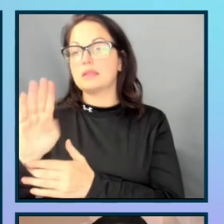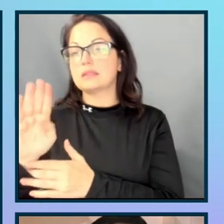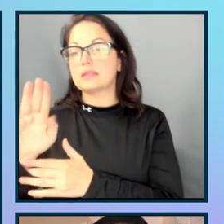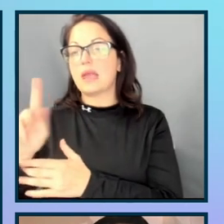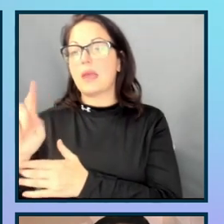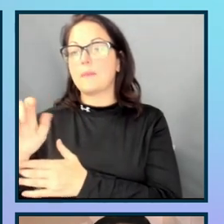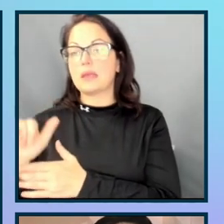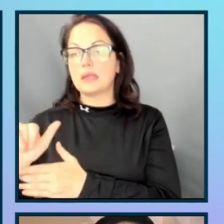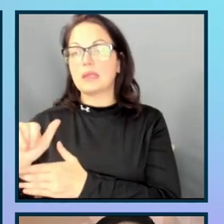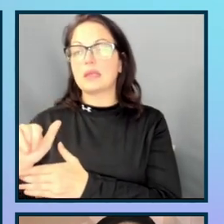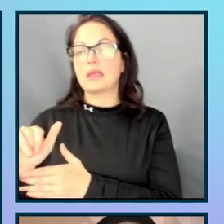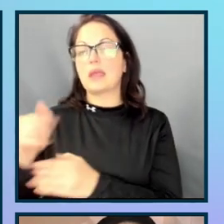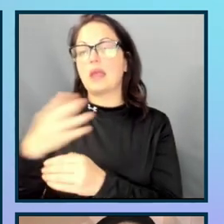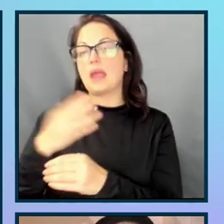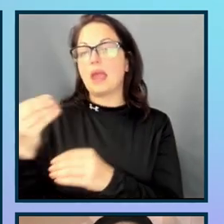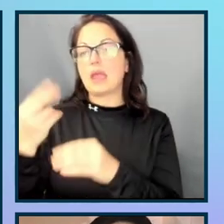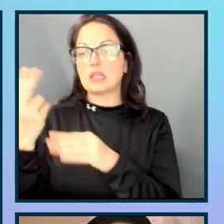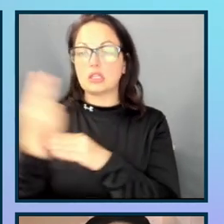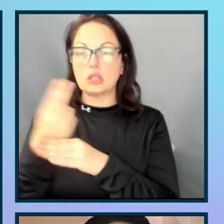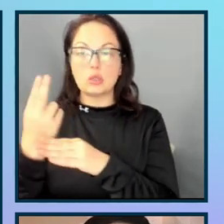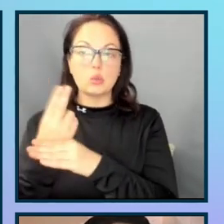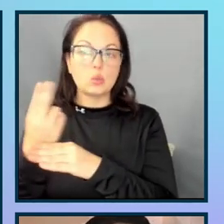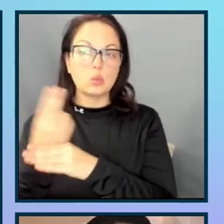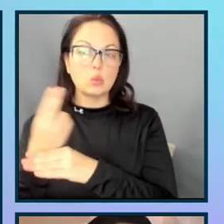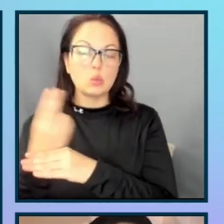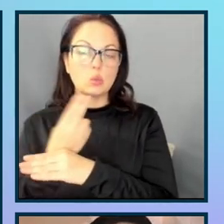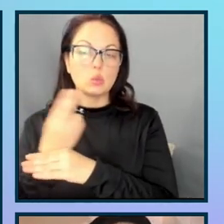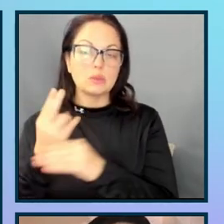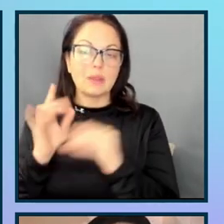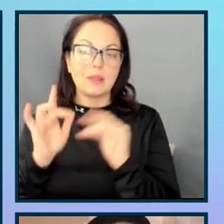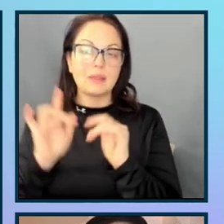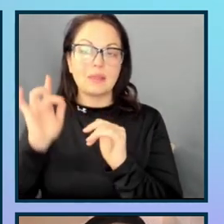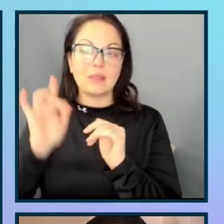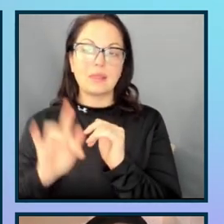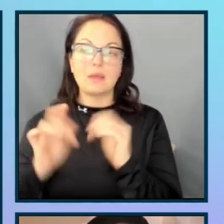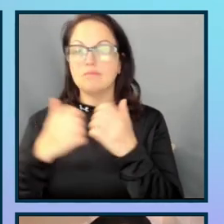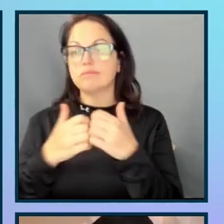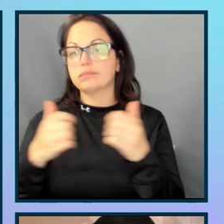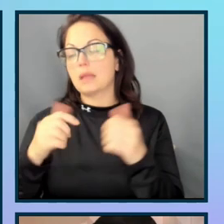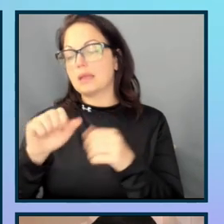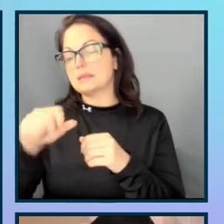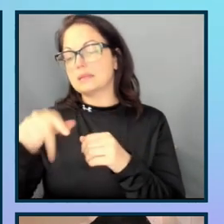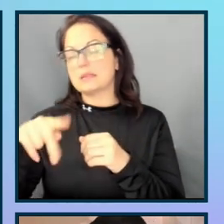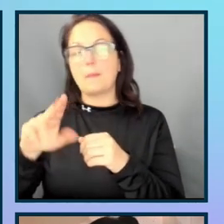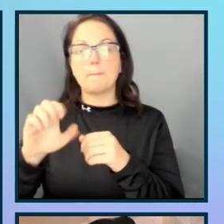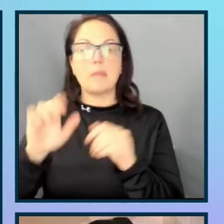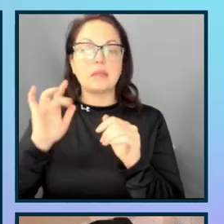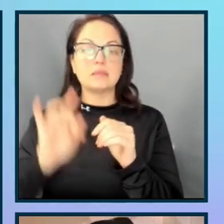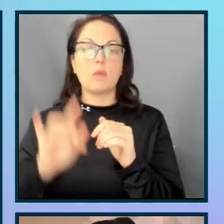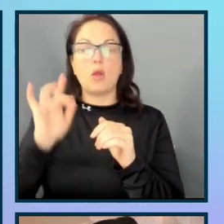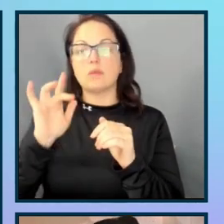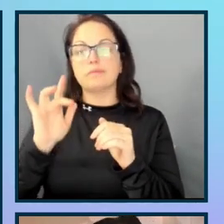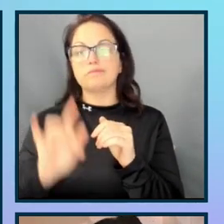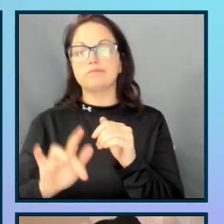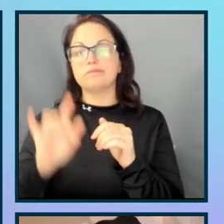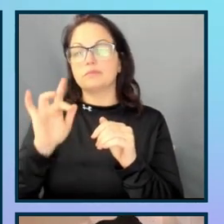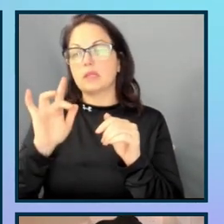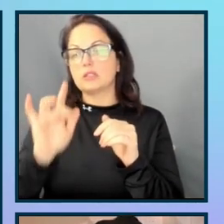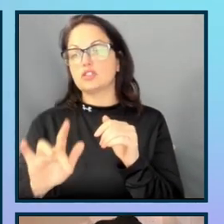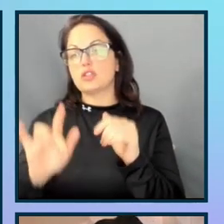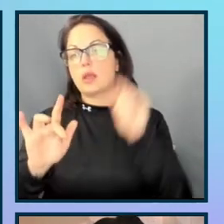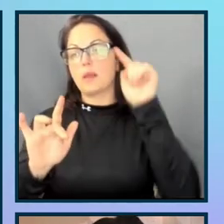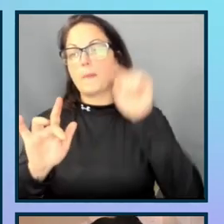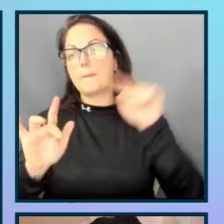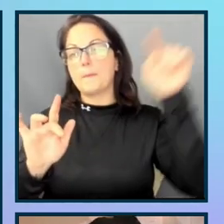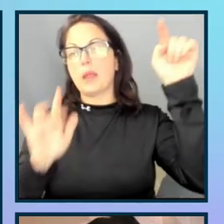I tap through and using the spacebar to check or uncheck. Where in the radio